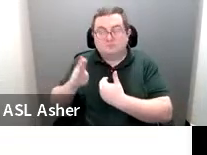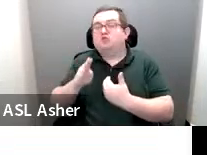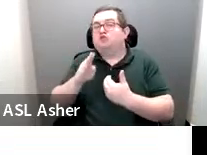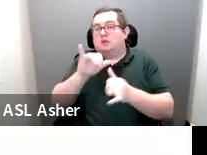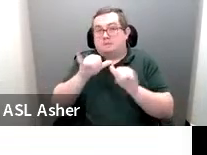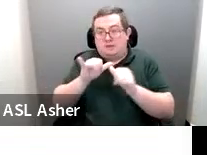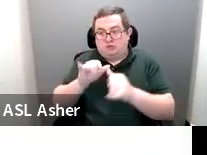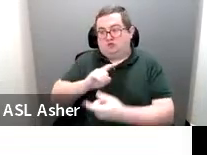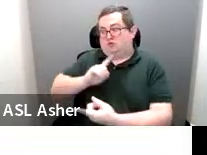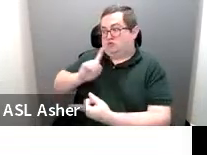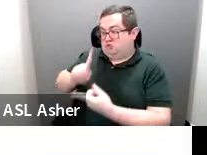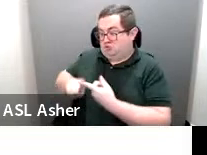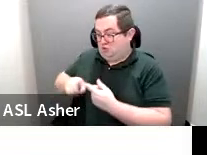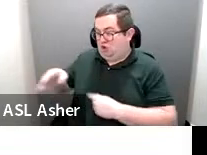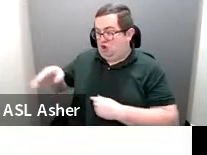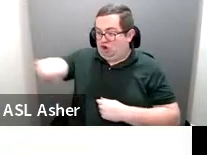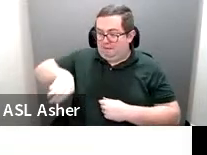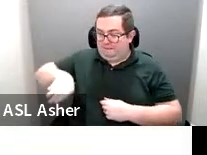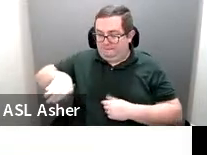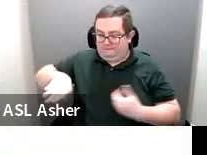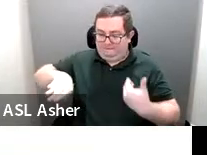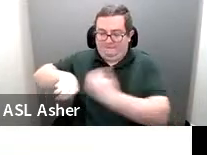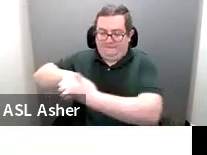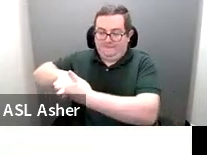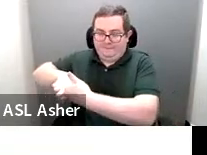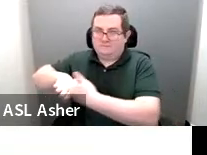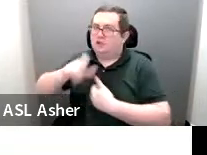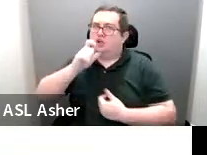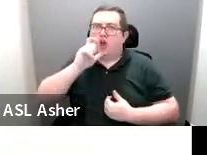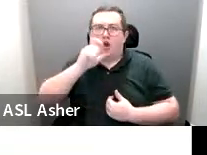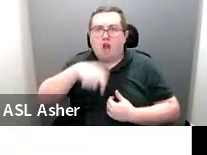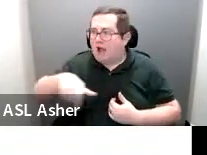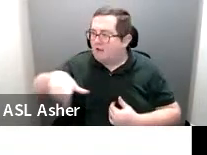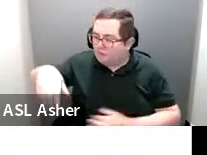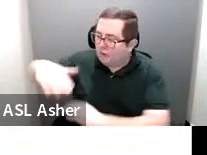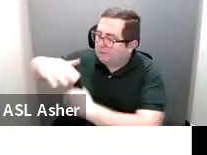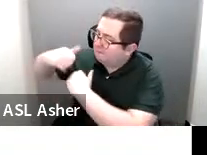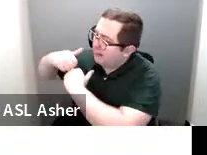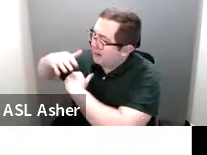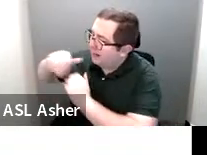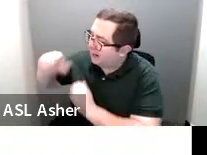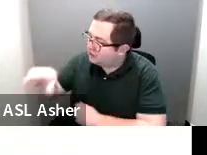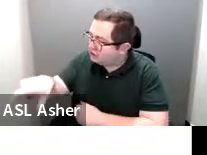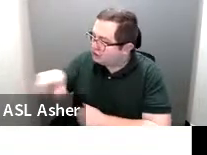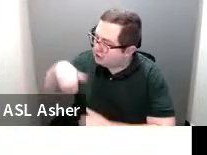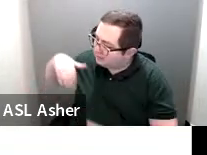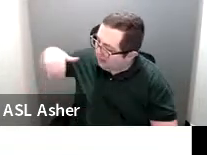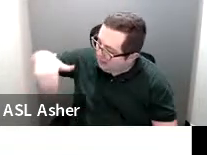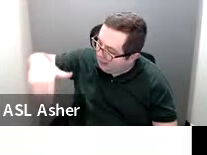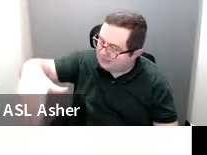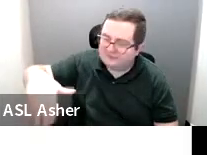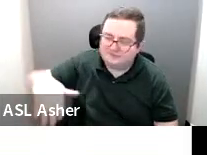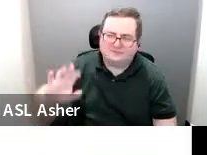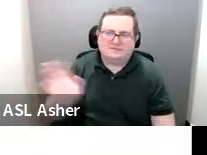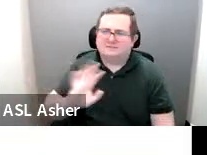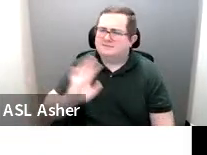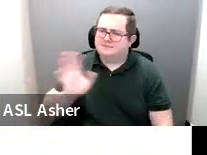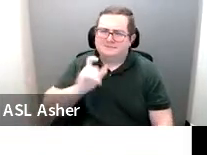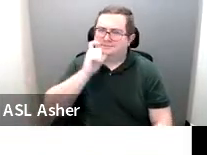to the edge of the curb. You don't have to paint a stripe adjacent to the curb to